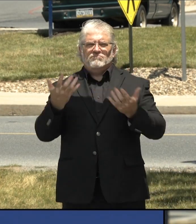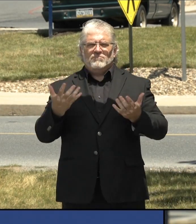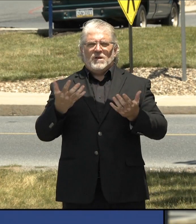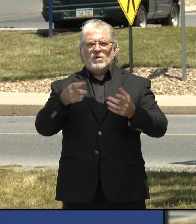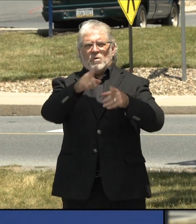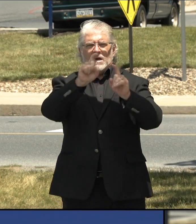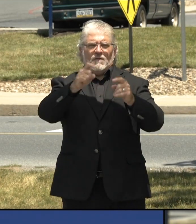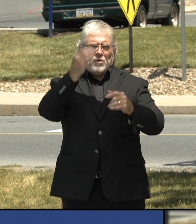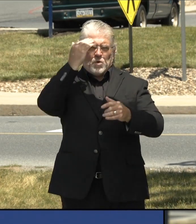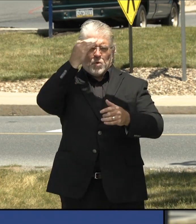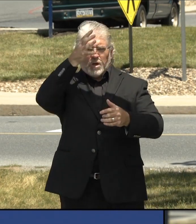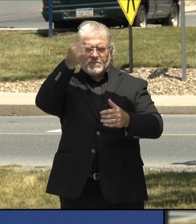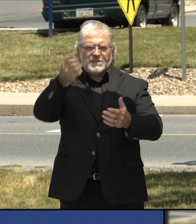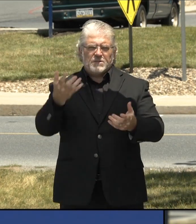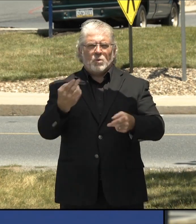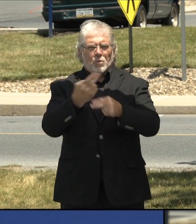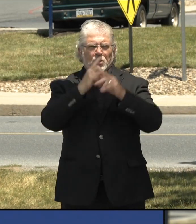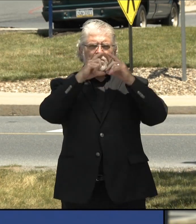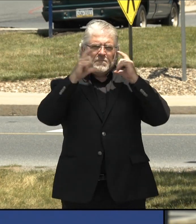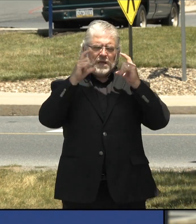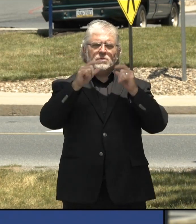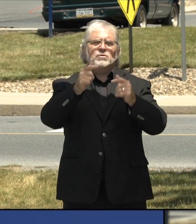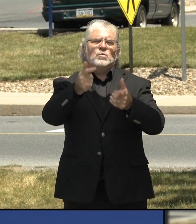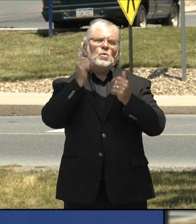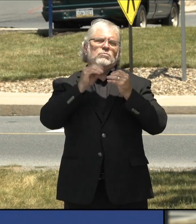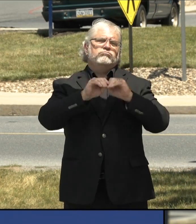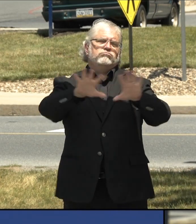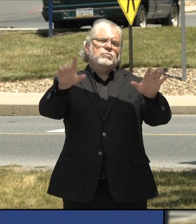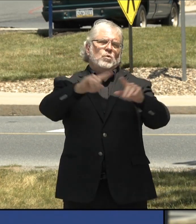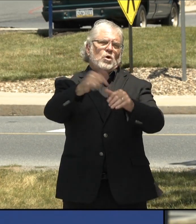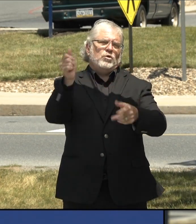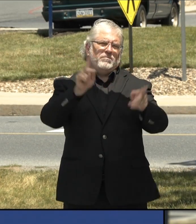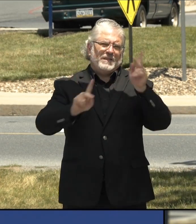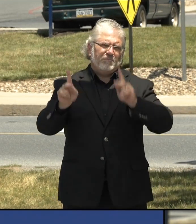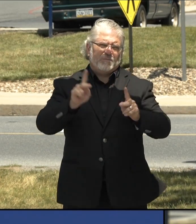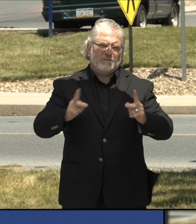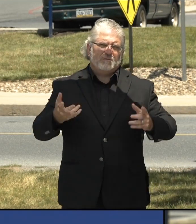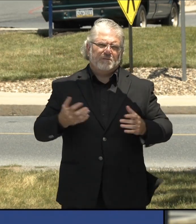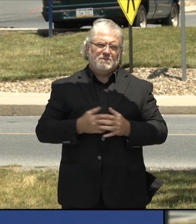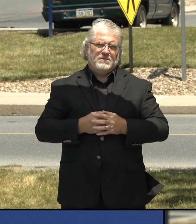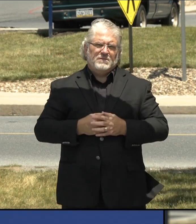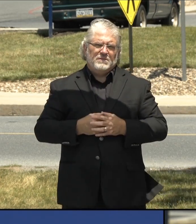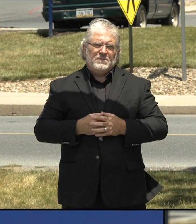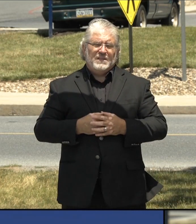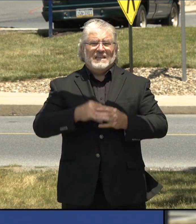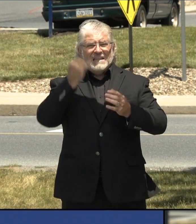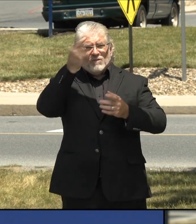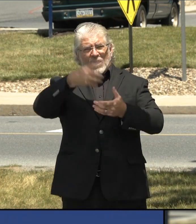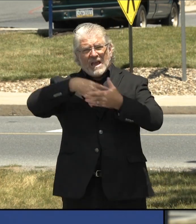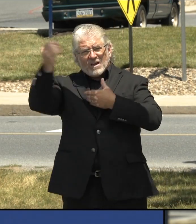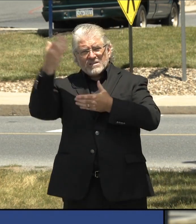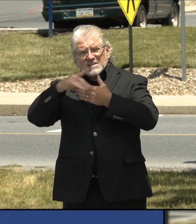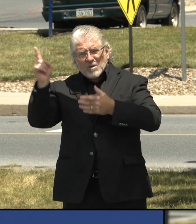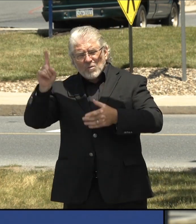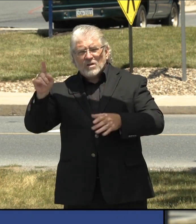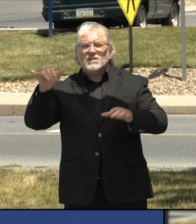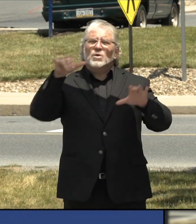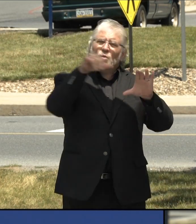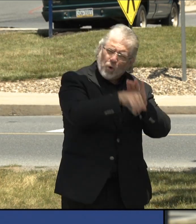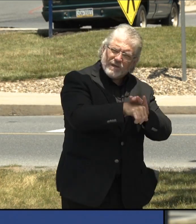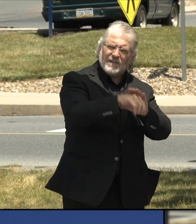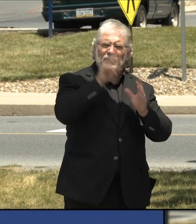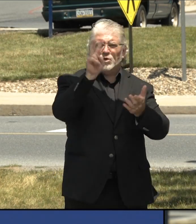yeah, I think it's a fine idea to say if you're coming from Florida, we really want you to be careful in